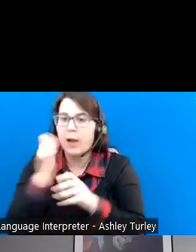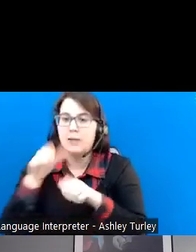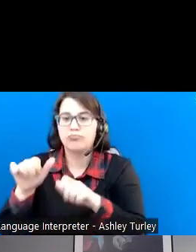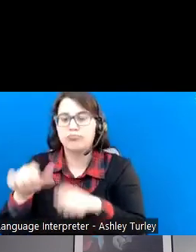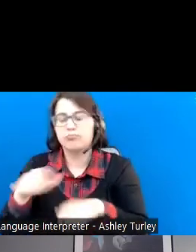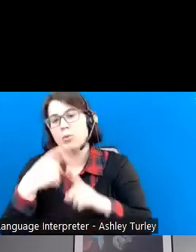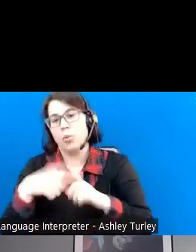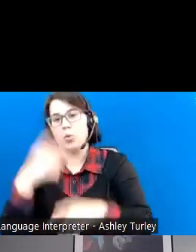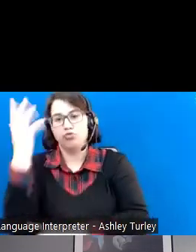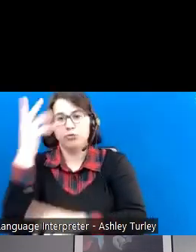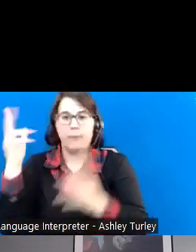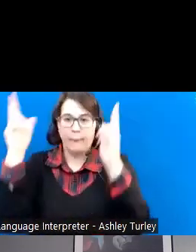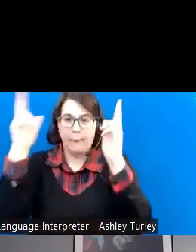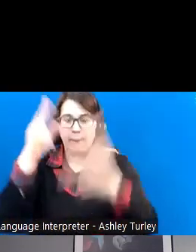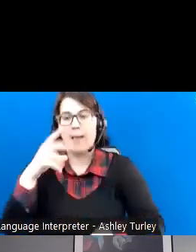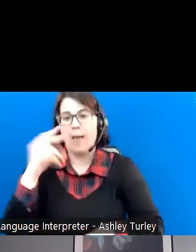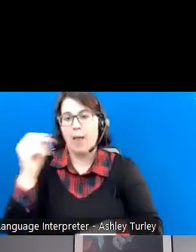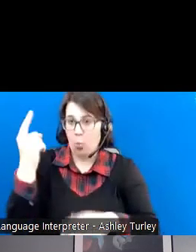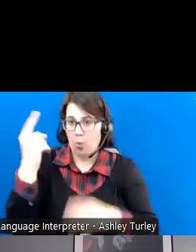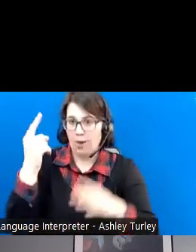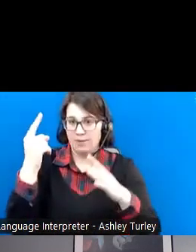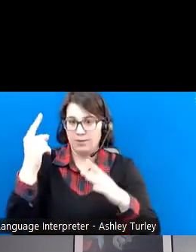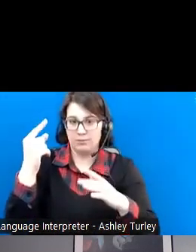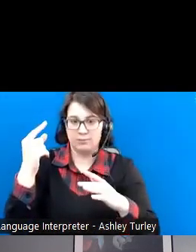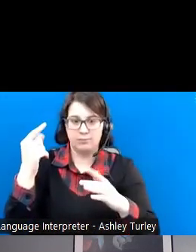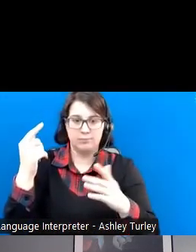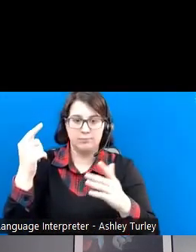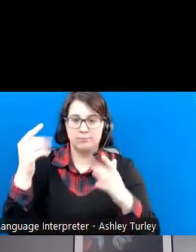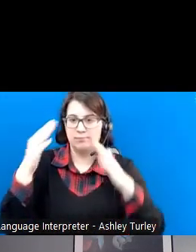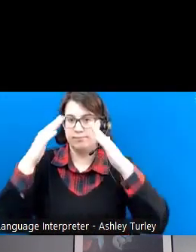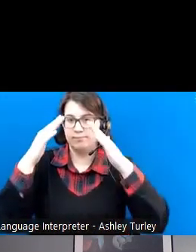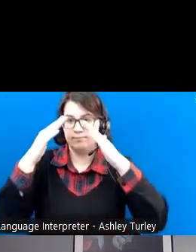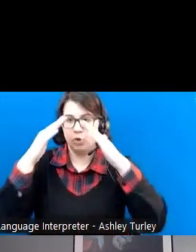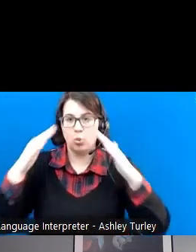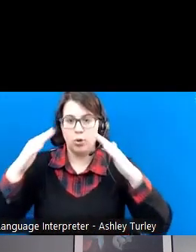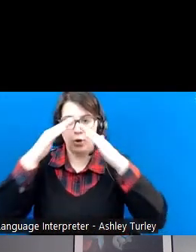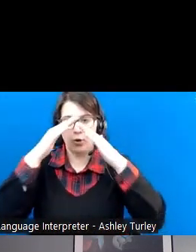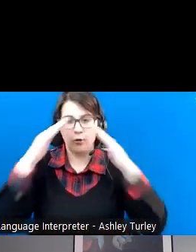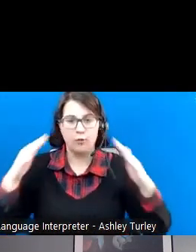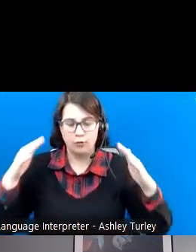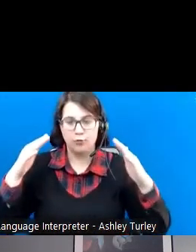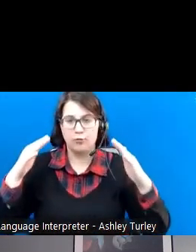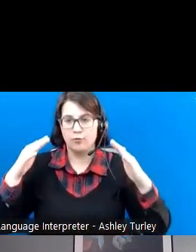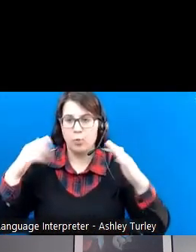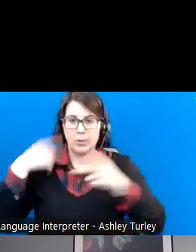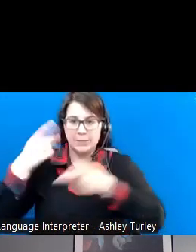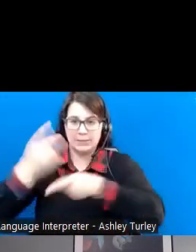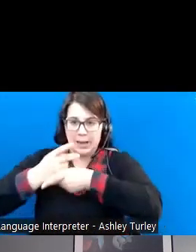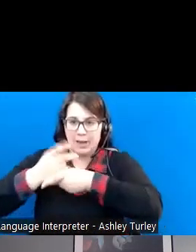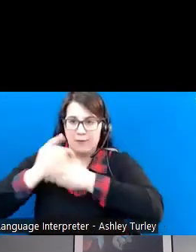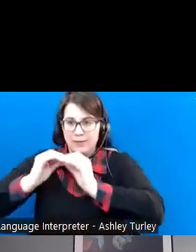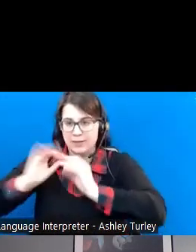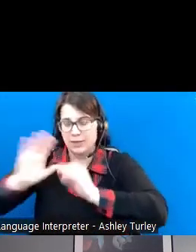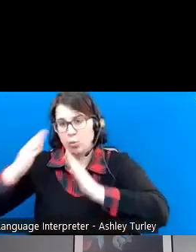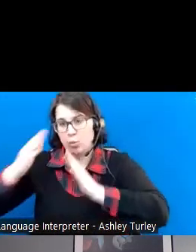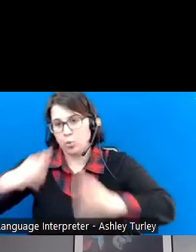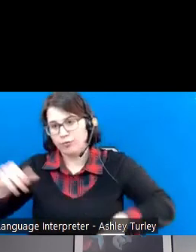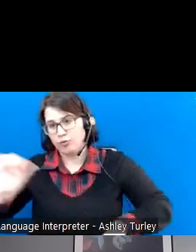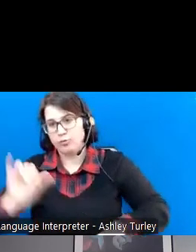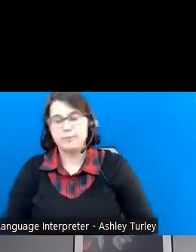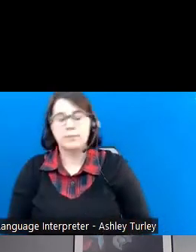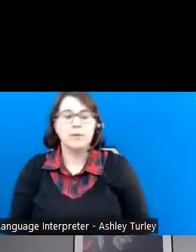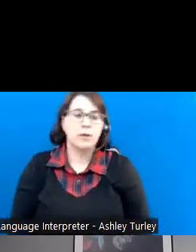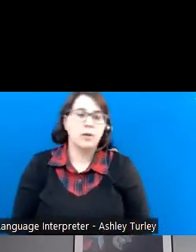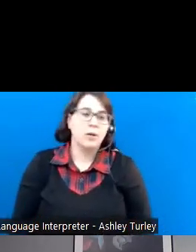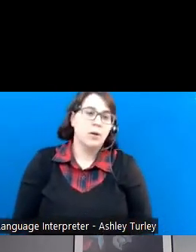green living roofs. We get on the roof and trim the roof and take care of that for them as well. Some